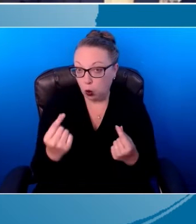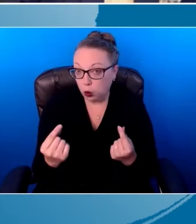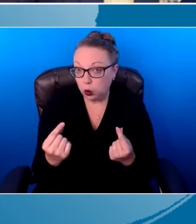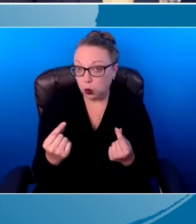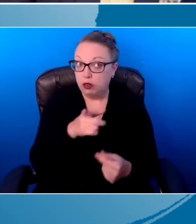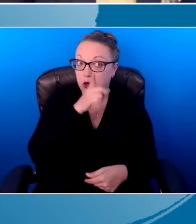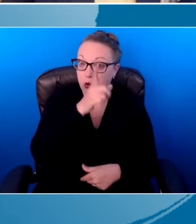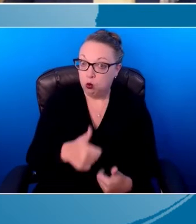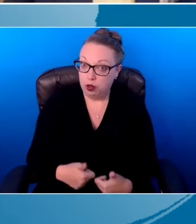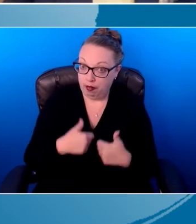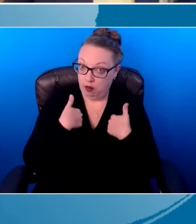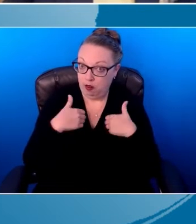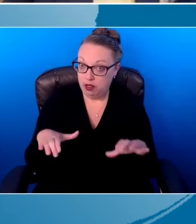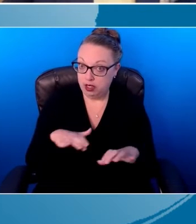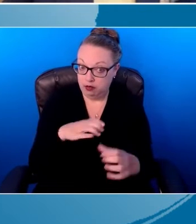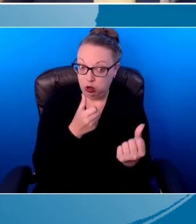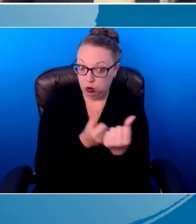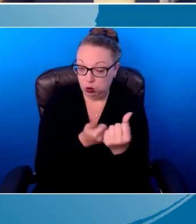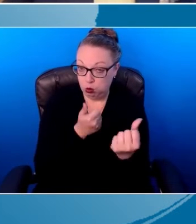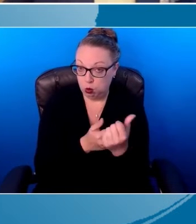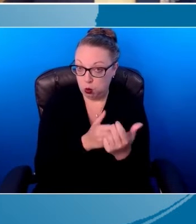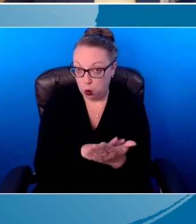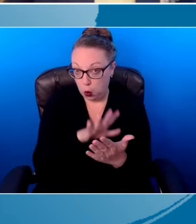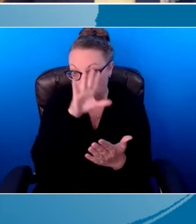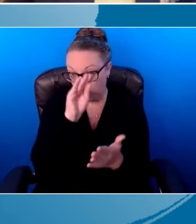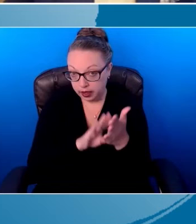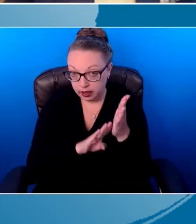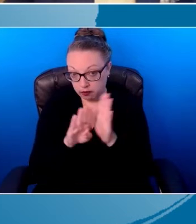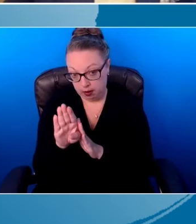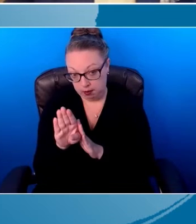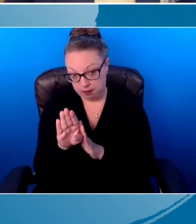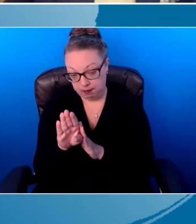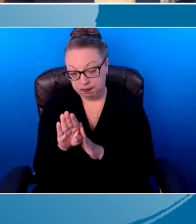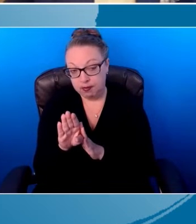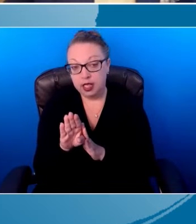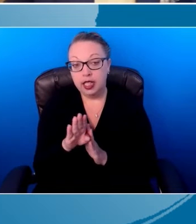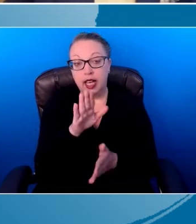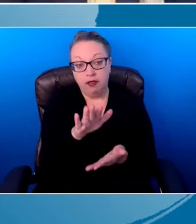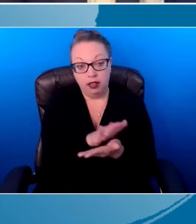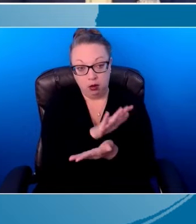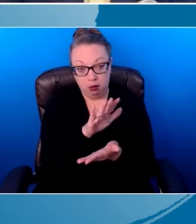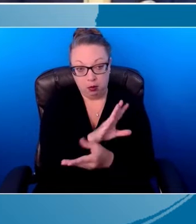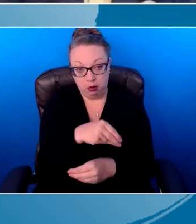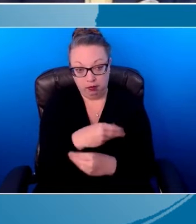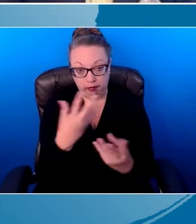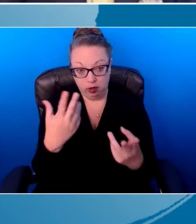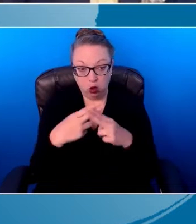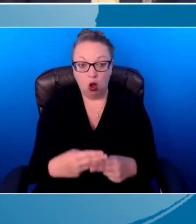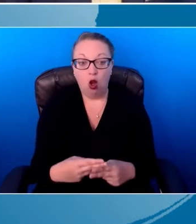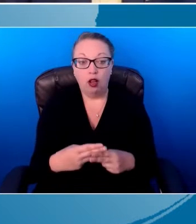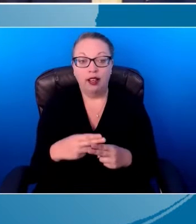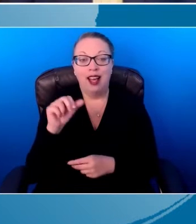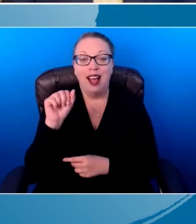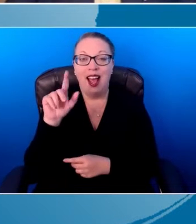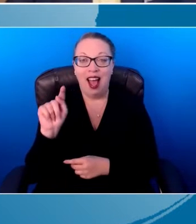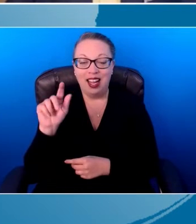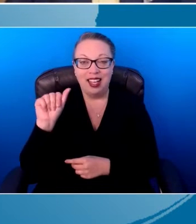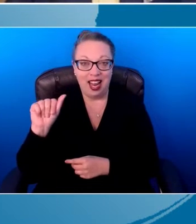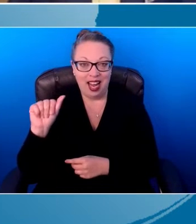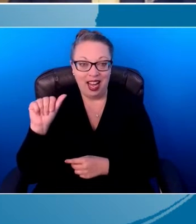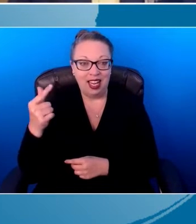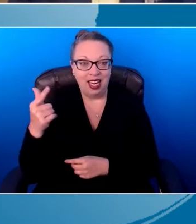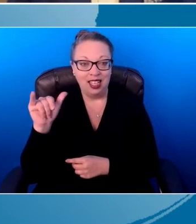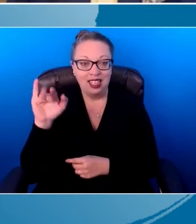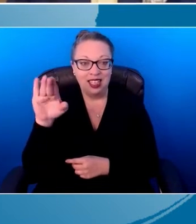support the child's learning and development. I've given you a handout called an at-a-glance for natural learning environment practices. And on this